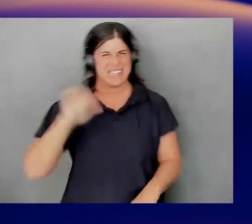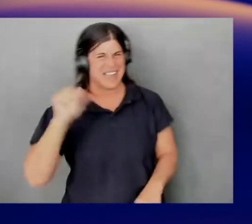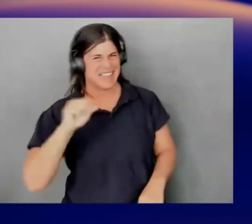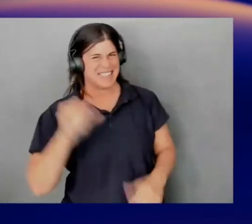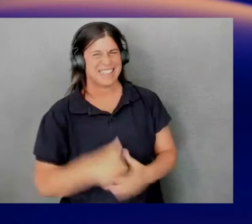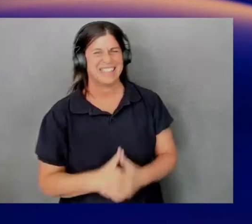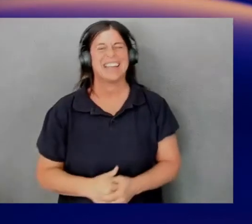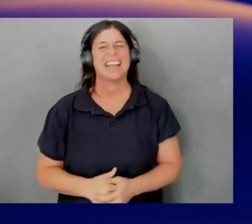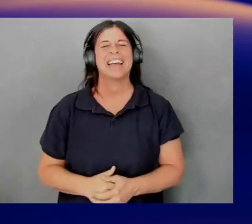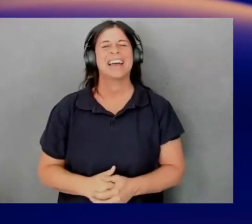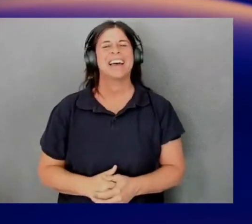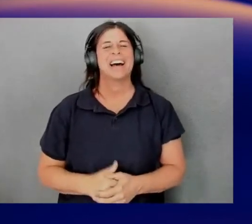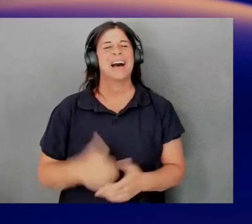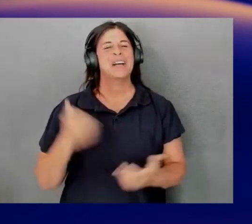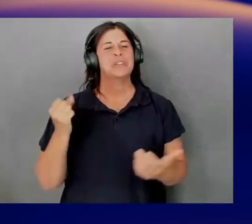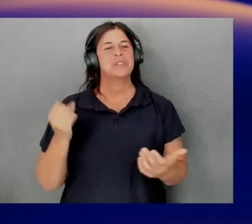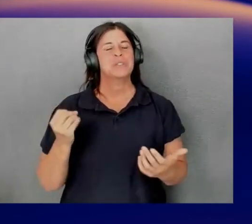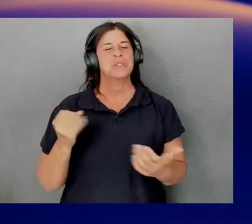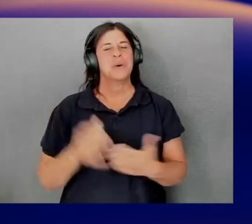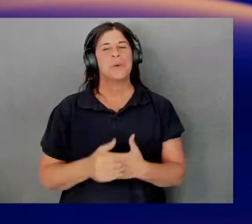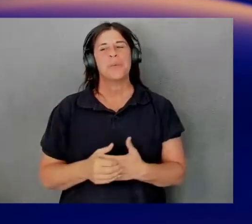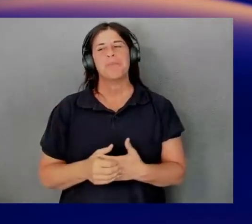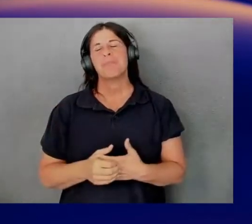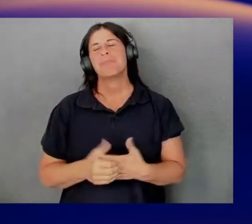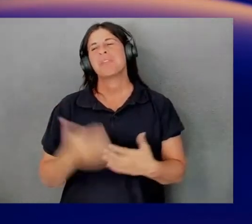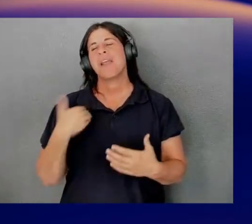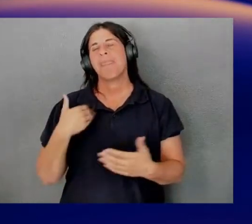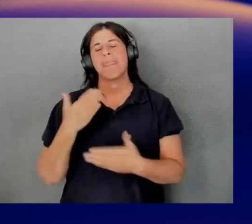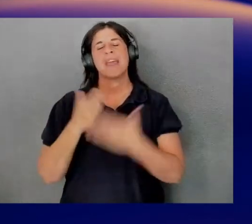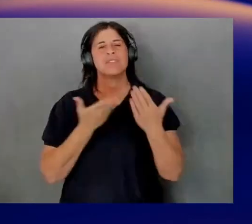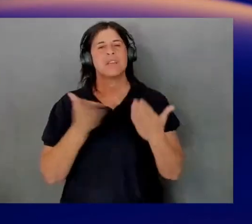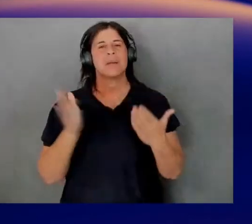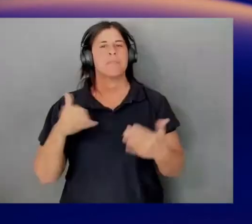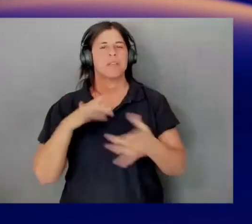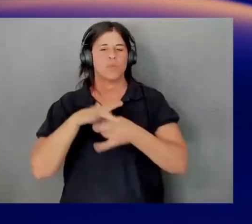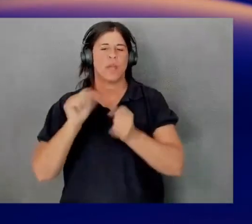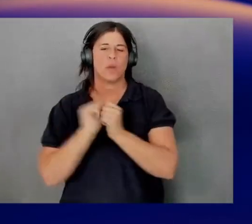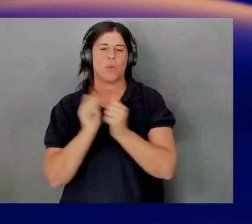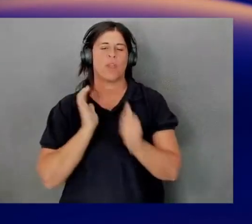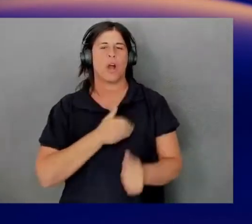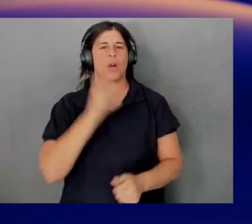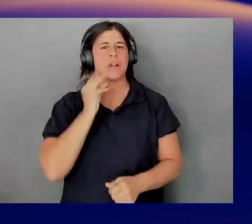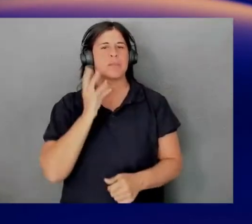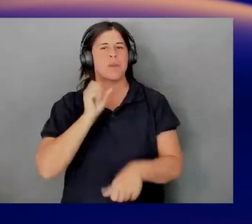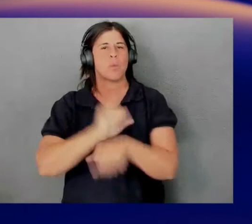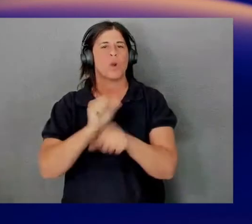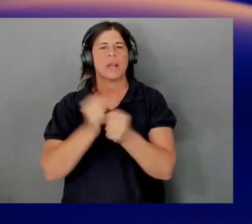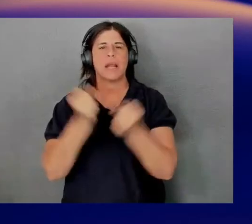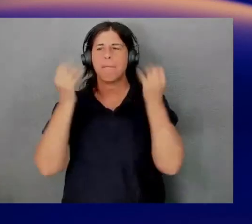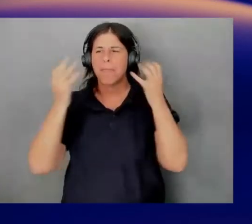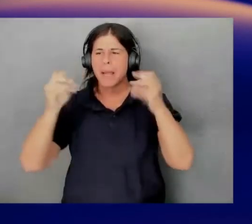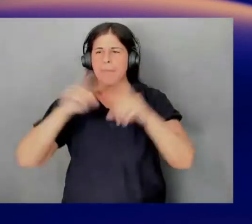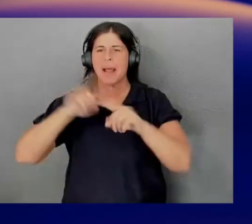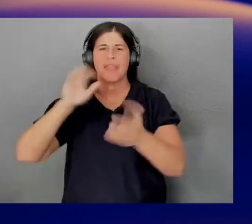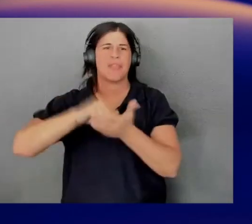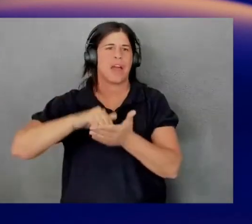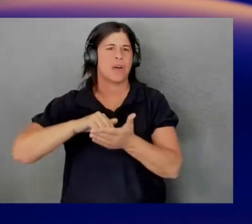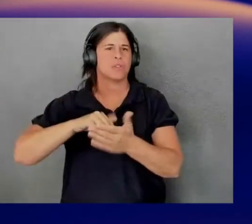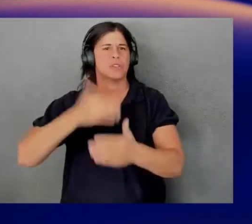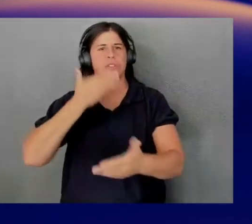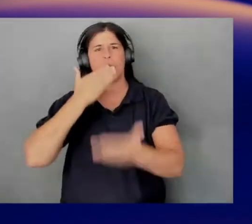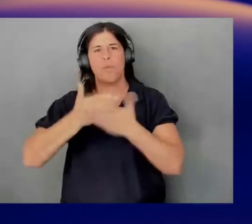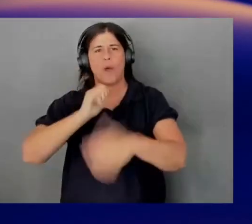Yes, so there are certain things, like based on our experience working on thousands of Well-Architected reviews until now,